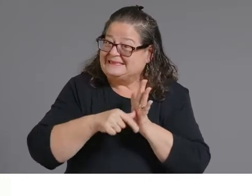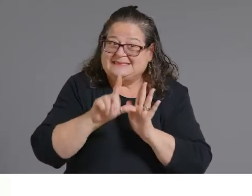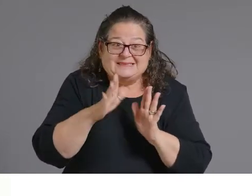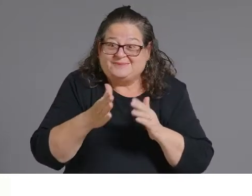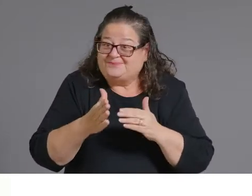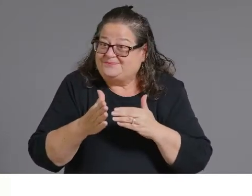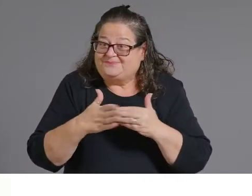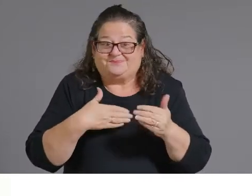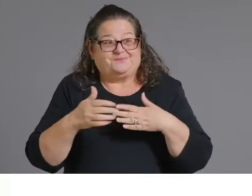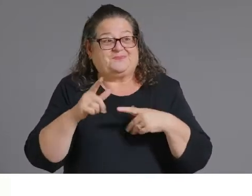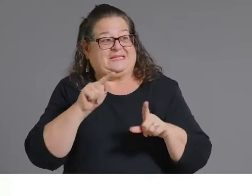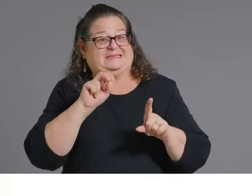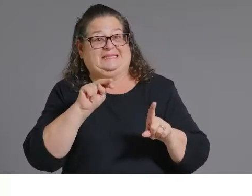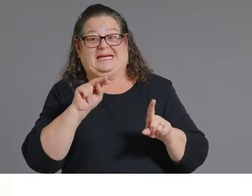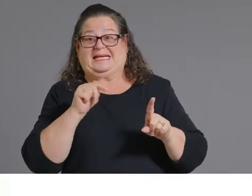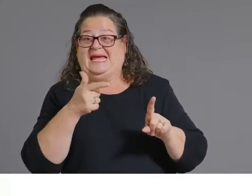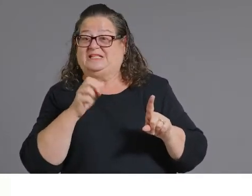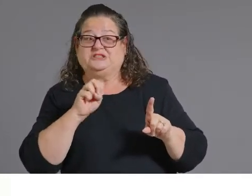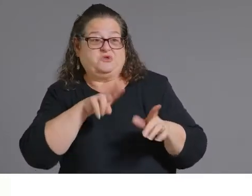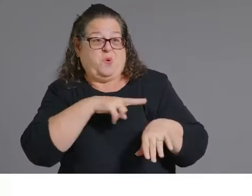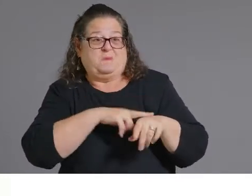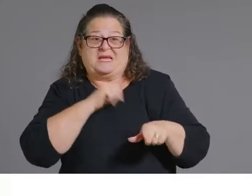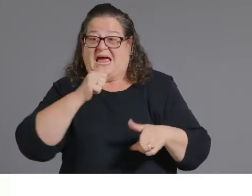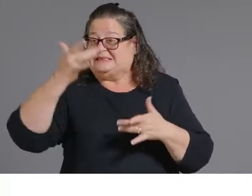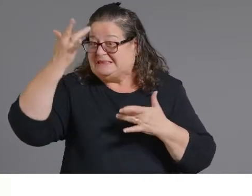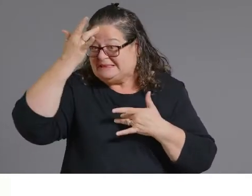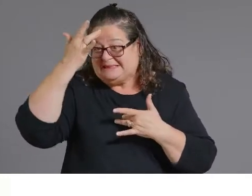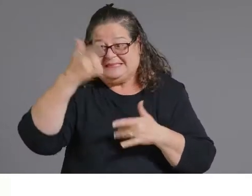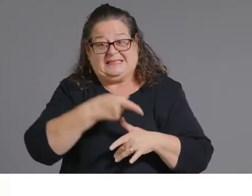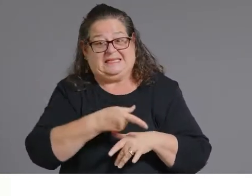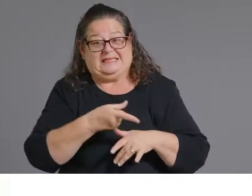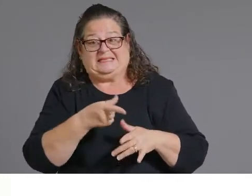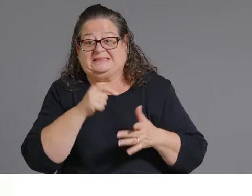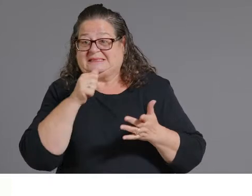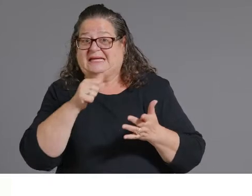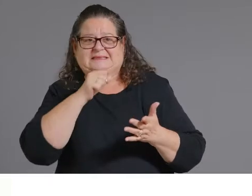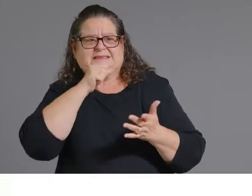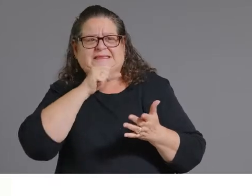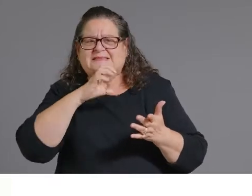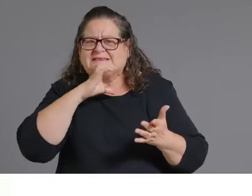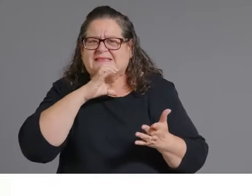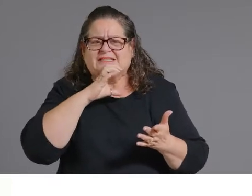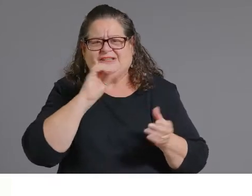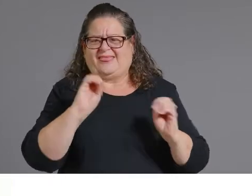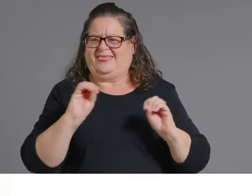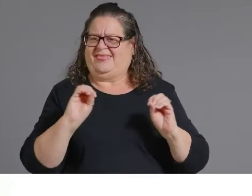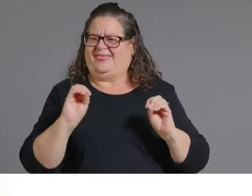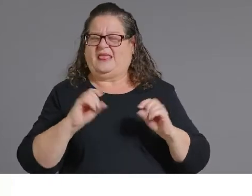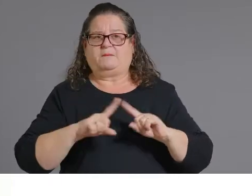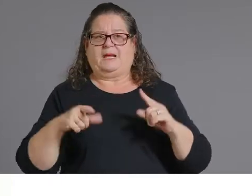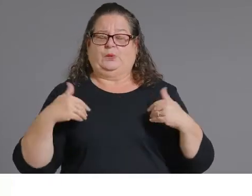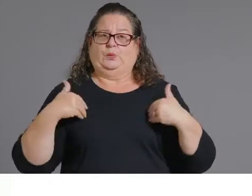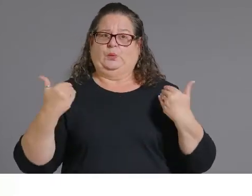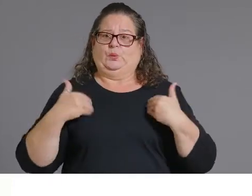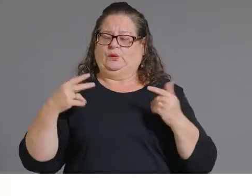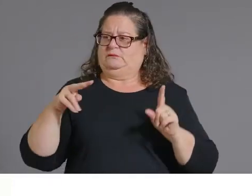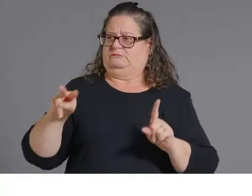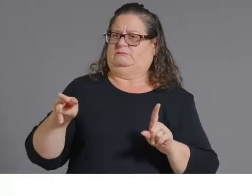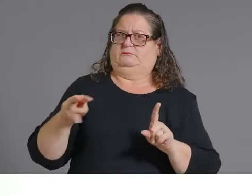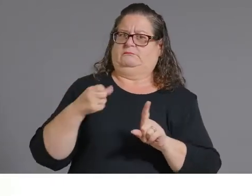factors or without those uh known age groups can be in danger of having um an outcome of